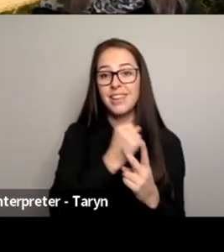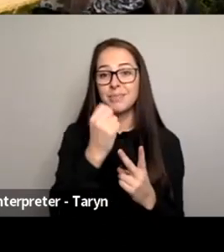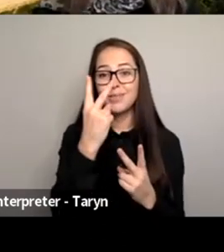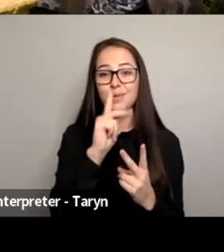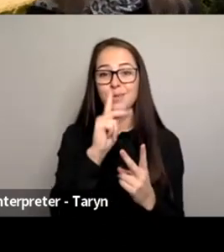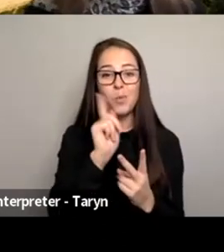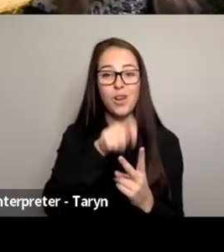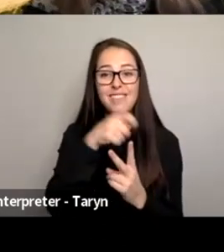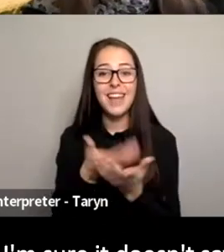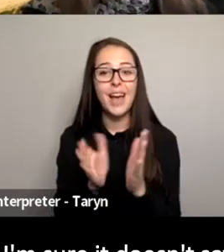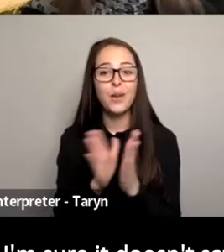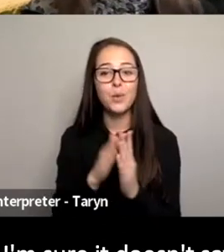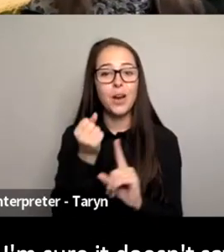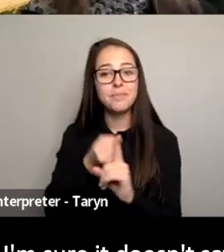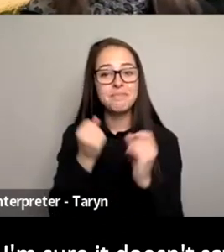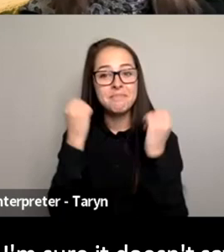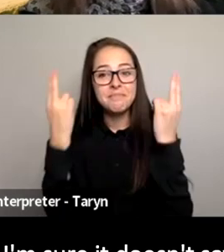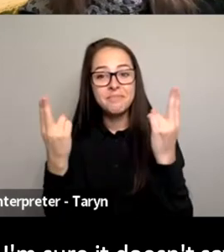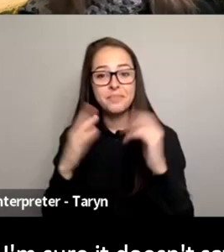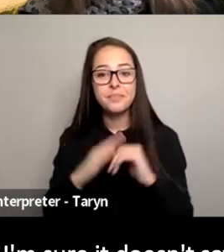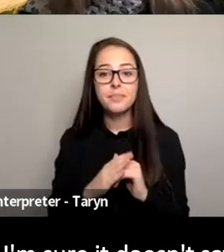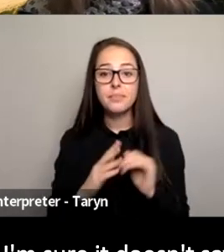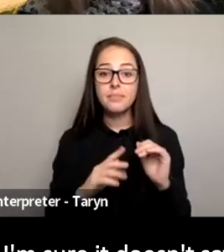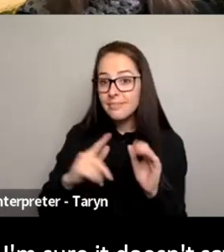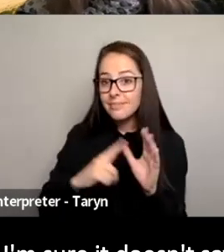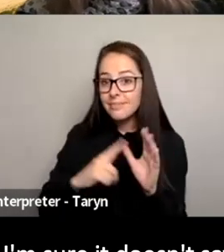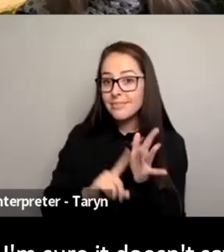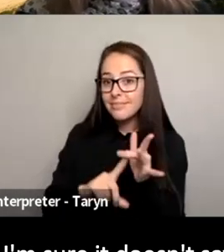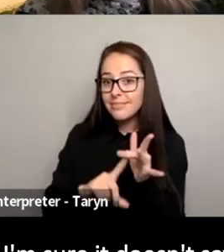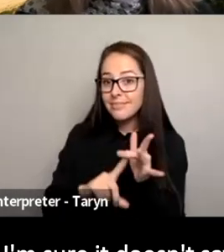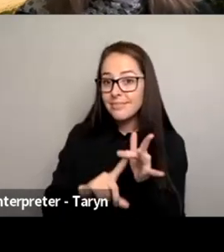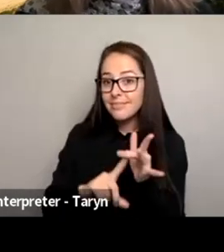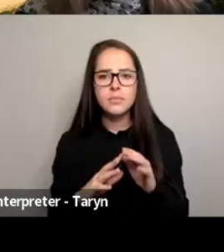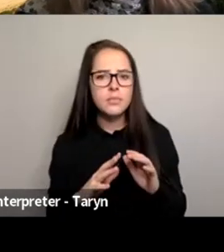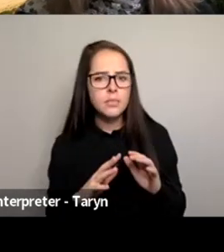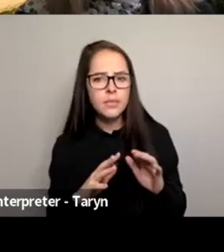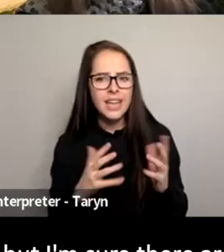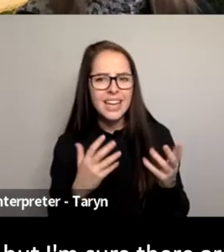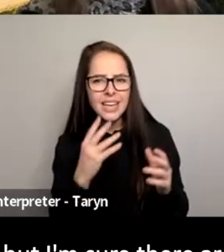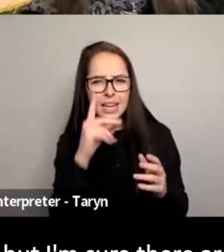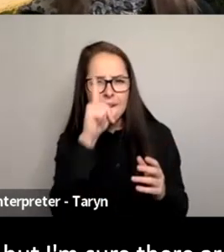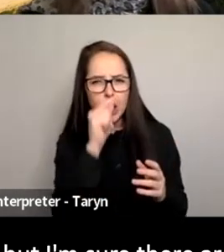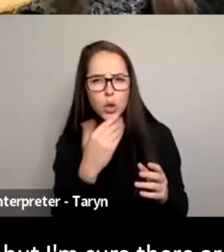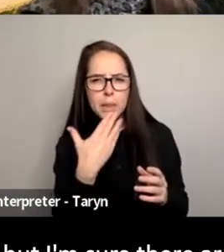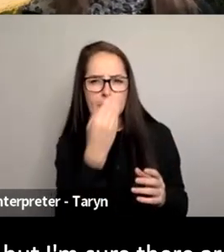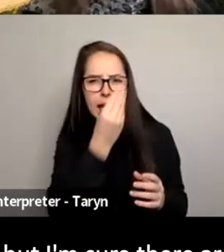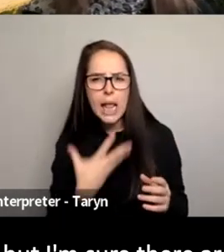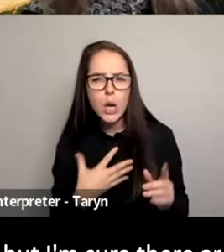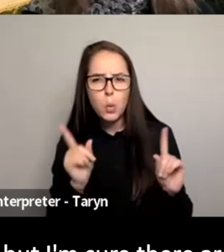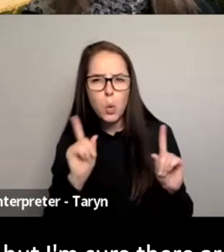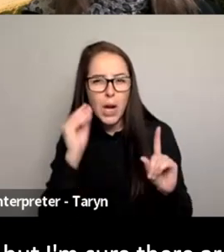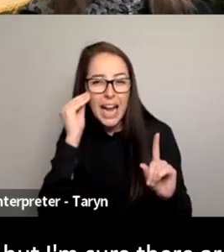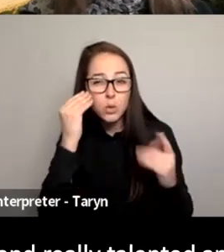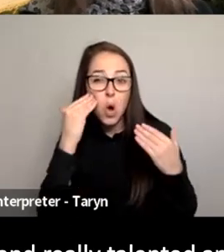Oh yeah, sure. I'm sure, it doesn't say what council you're from, but I'm sure there are